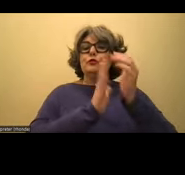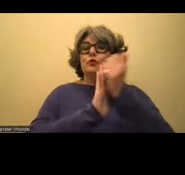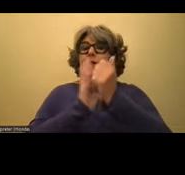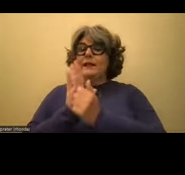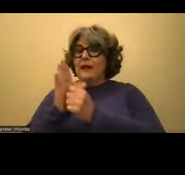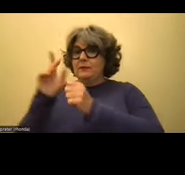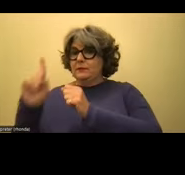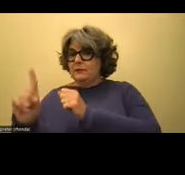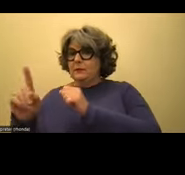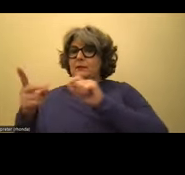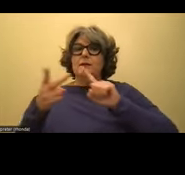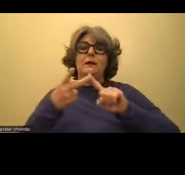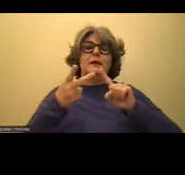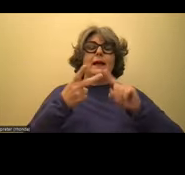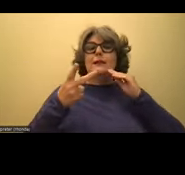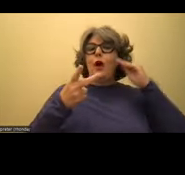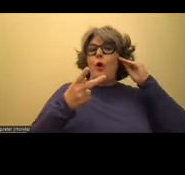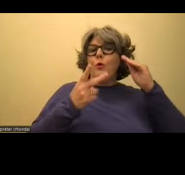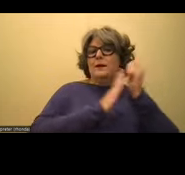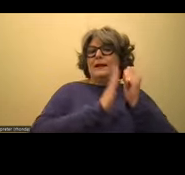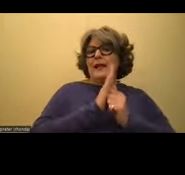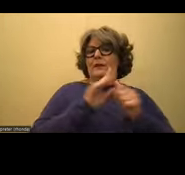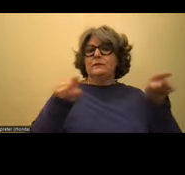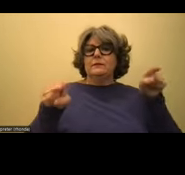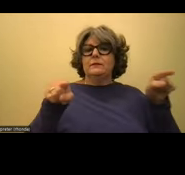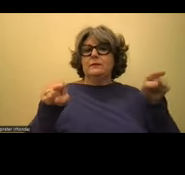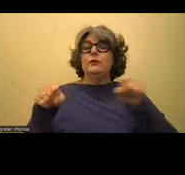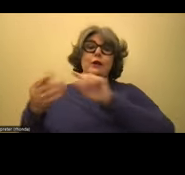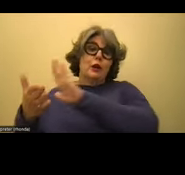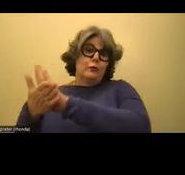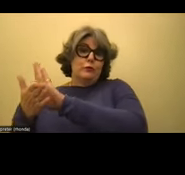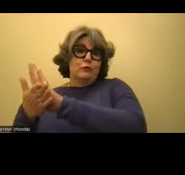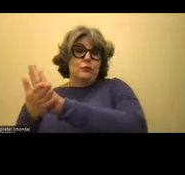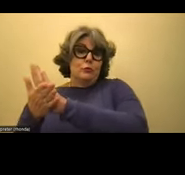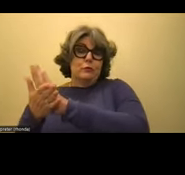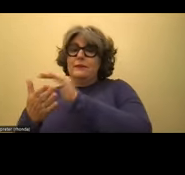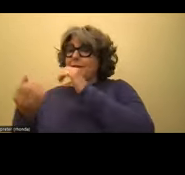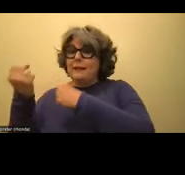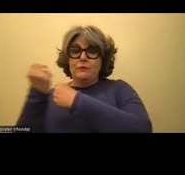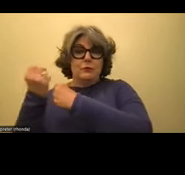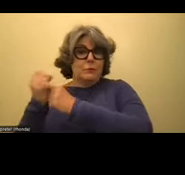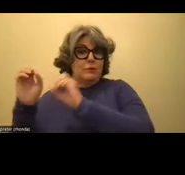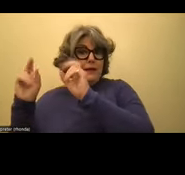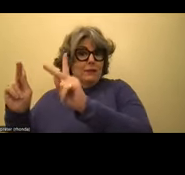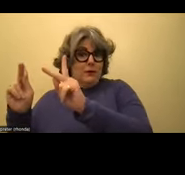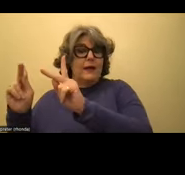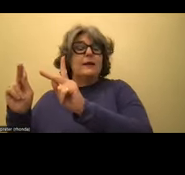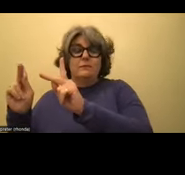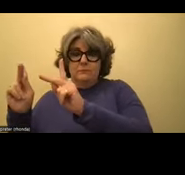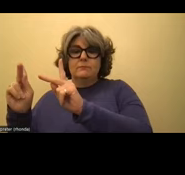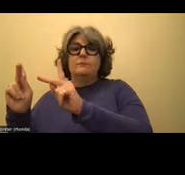the individual accounts, the home accounts. You can go through your school. If the school does not support it, that's okay. You can definitely